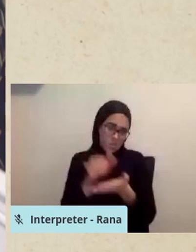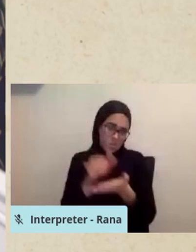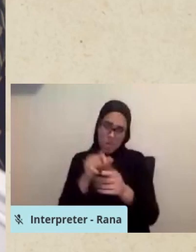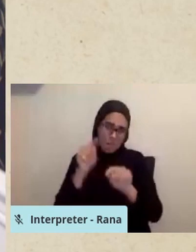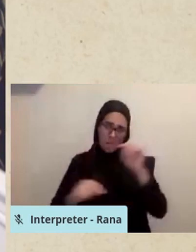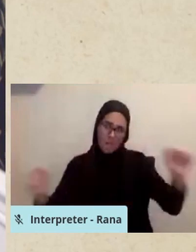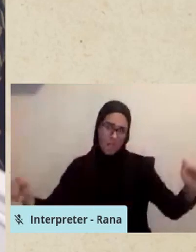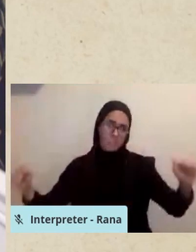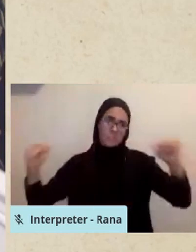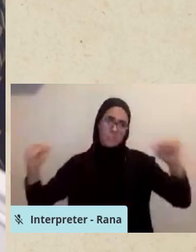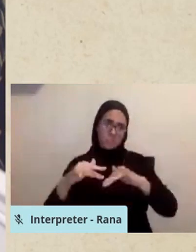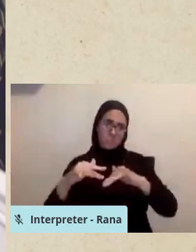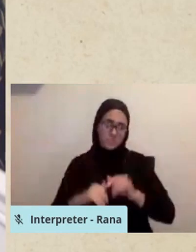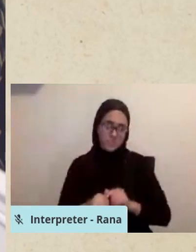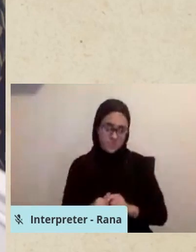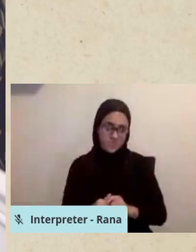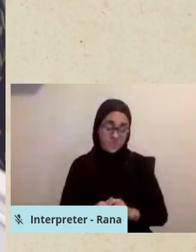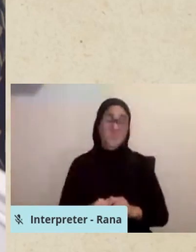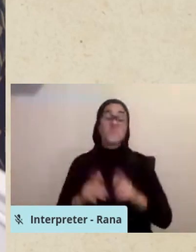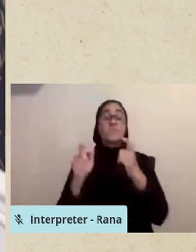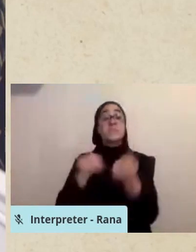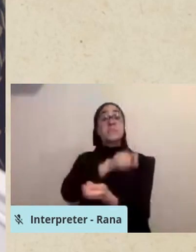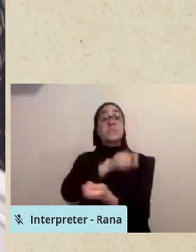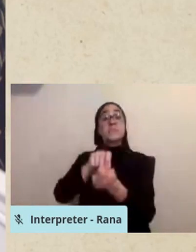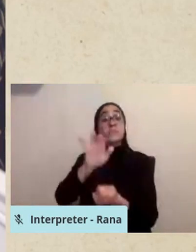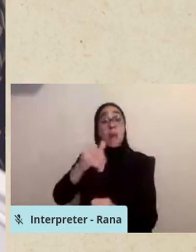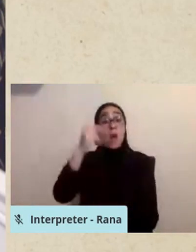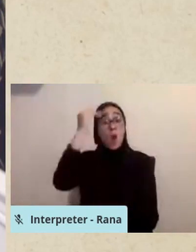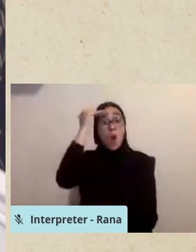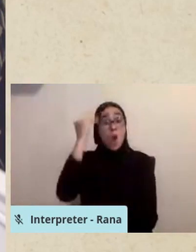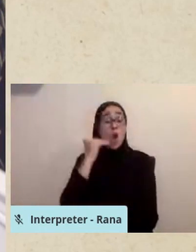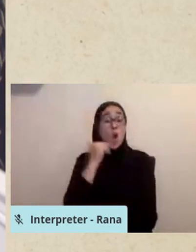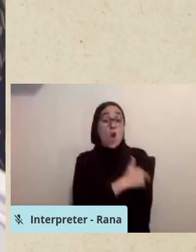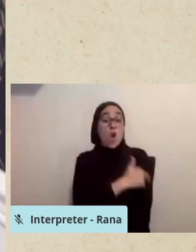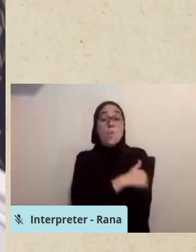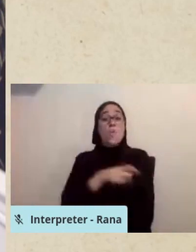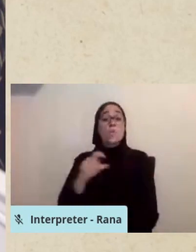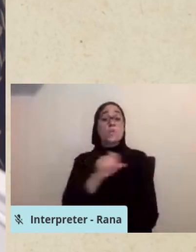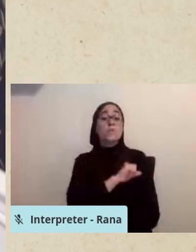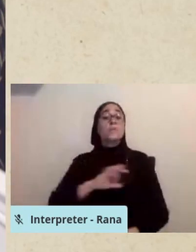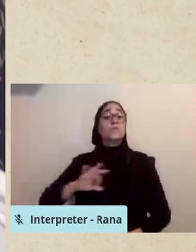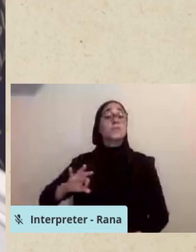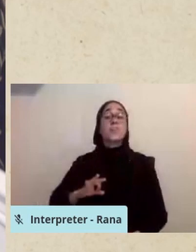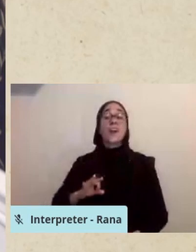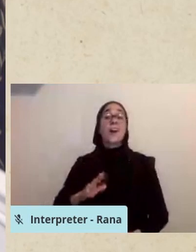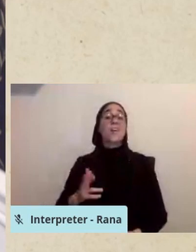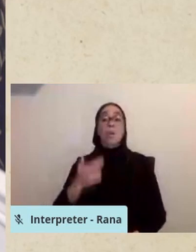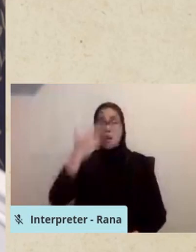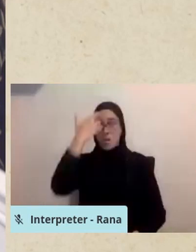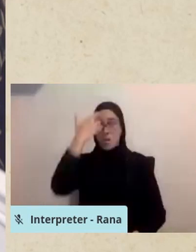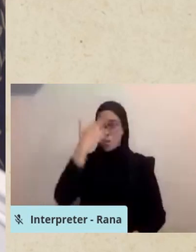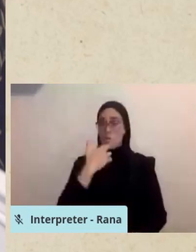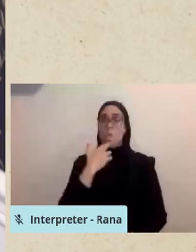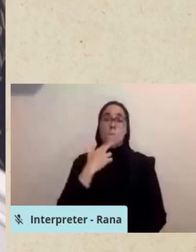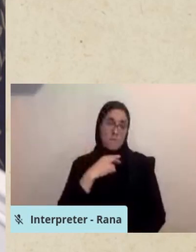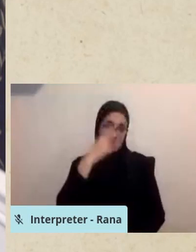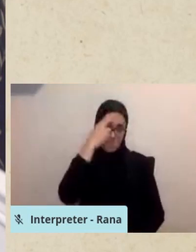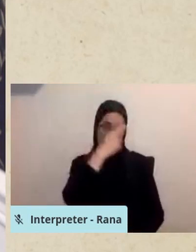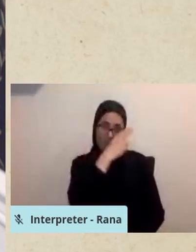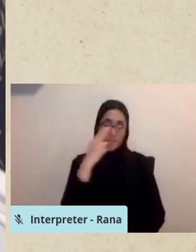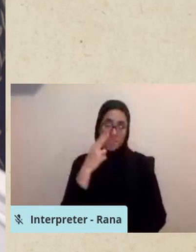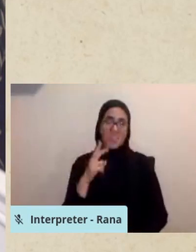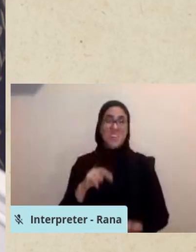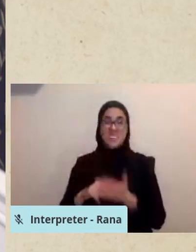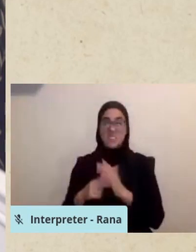Very specific to Stony Brook is that the nursing staff was largely Roman Catholic and would care for these patients that are suffering and dying all